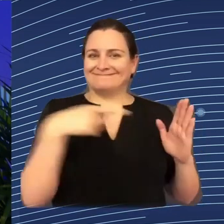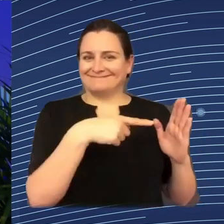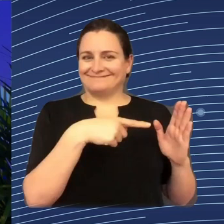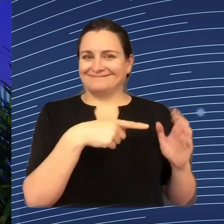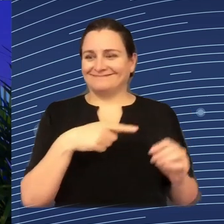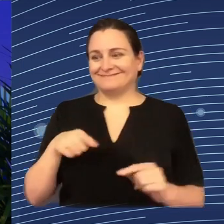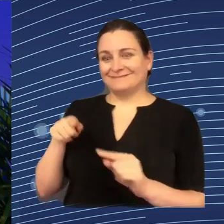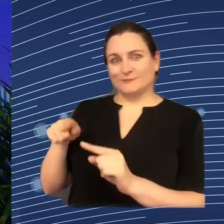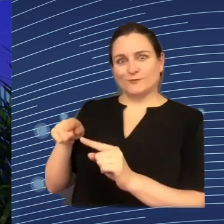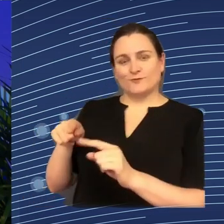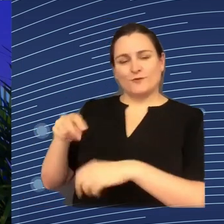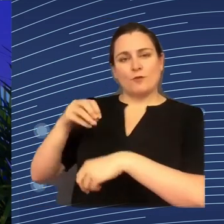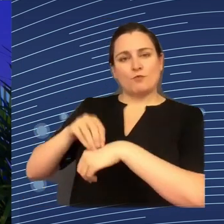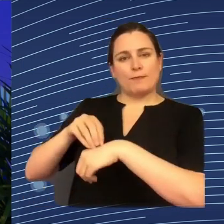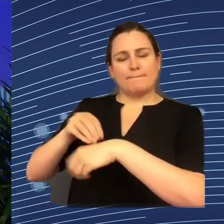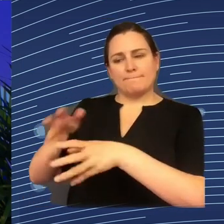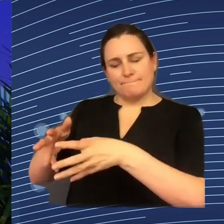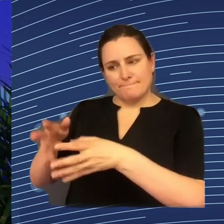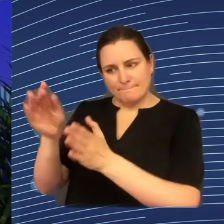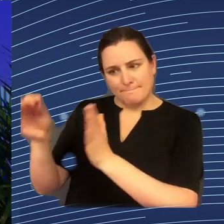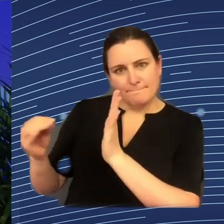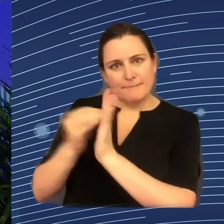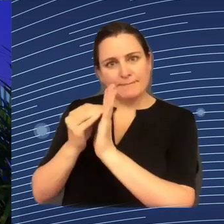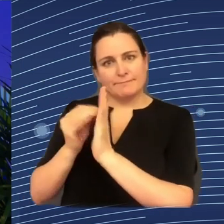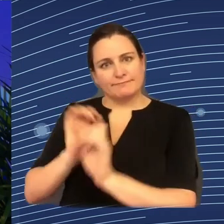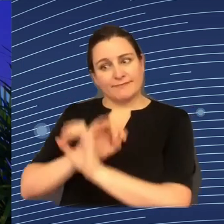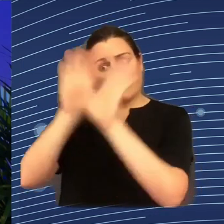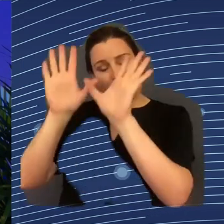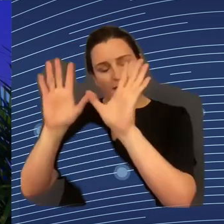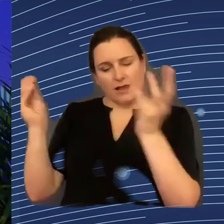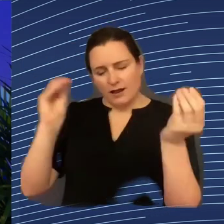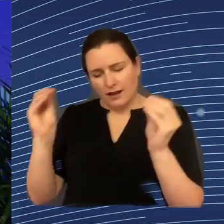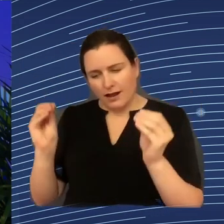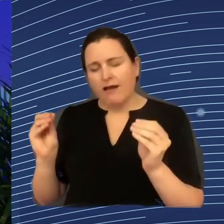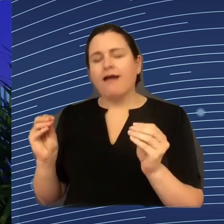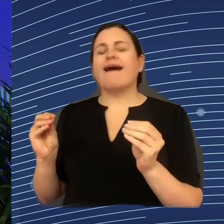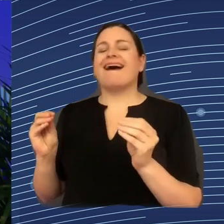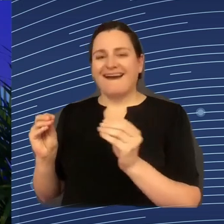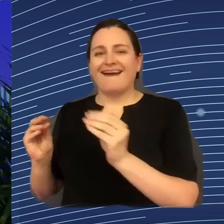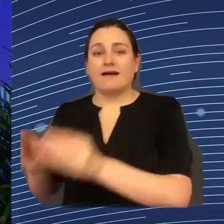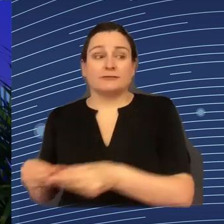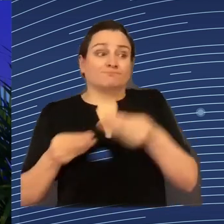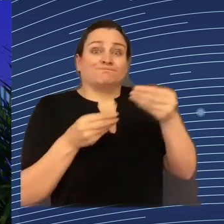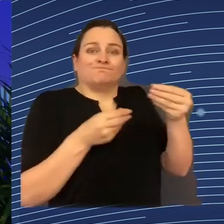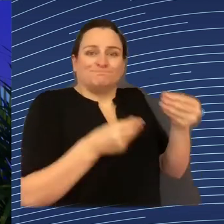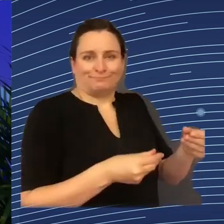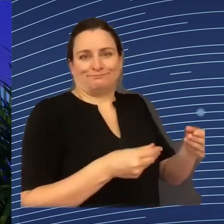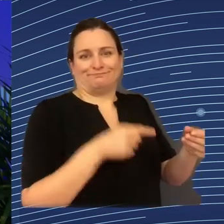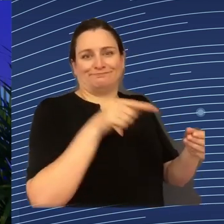understanding and setting is so important. And that's where, I would argue, the participation should start.